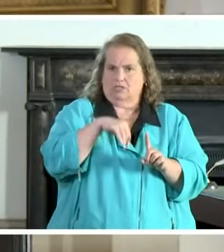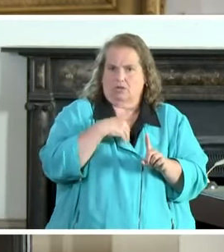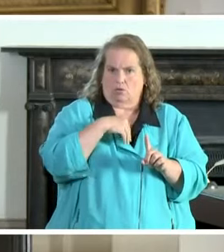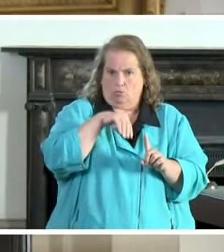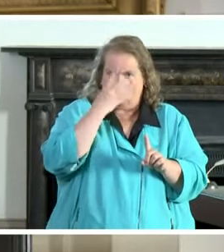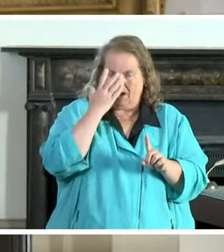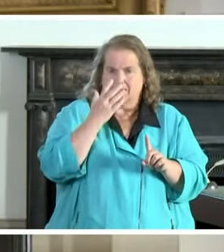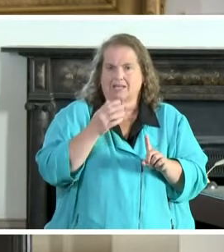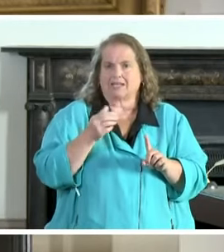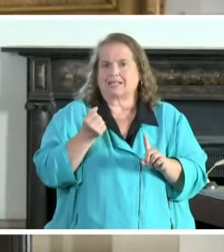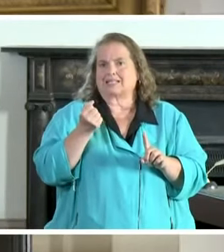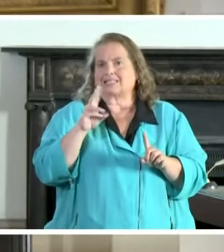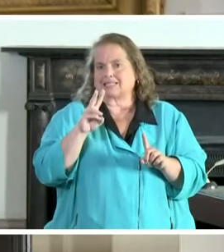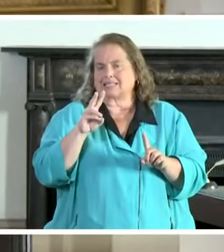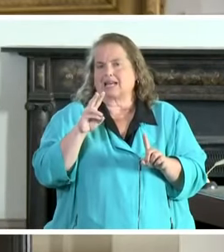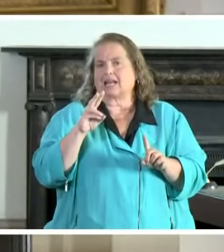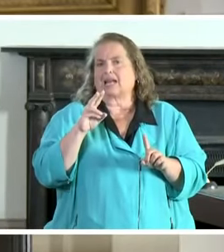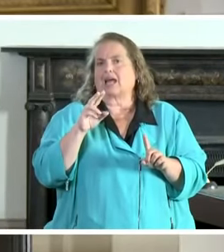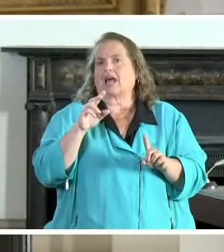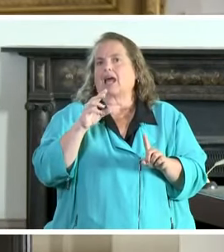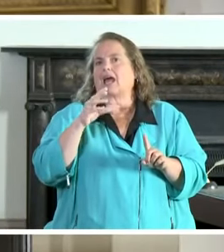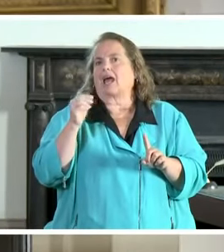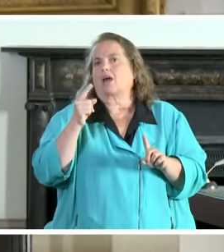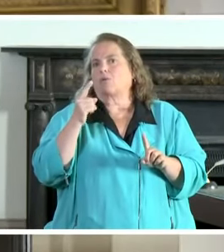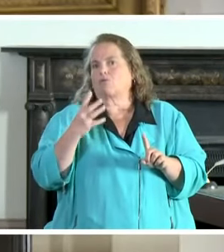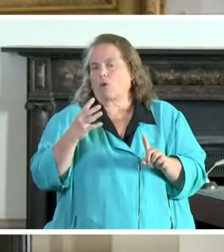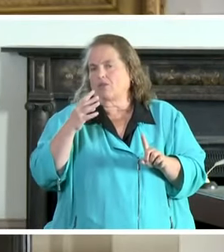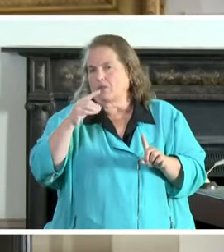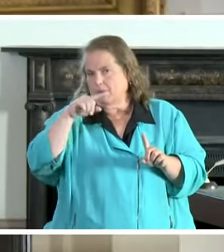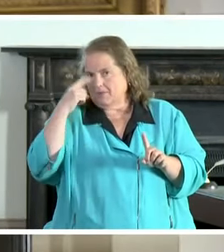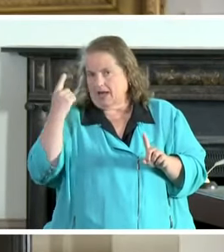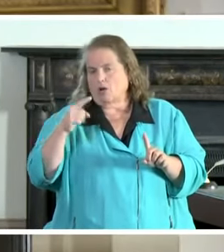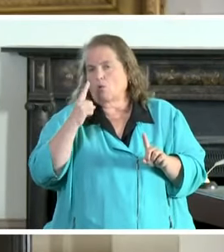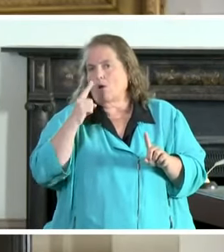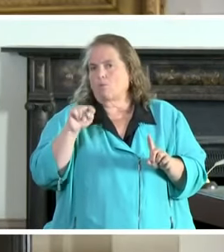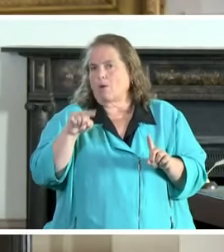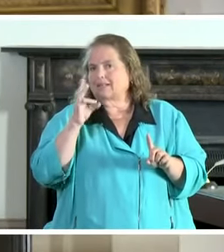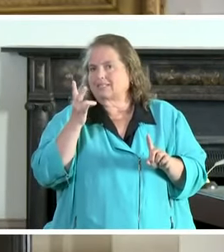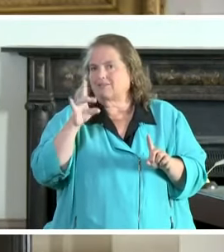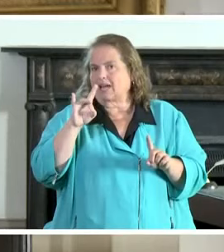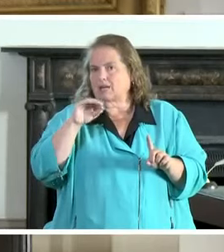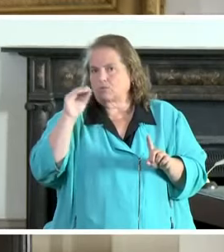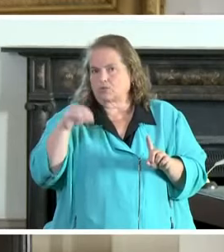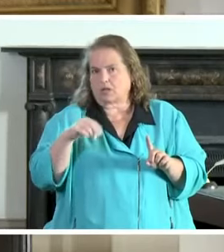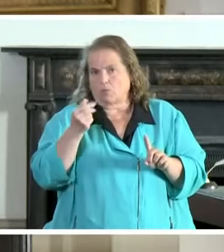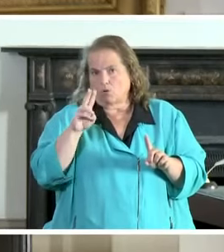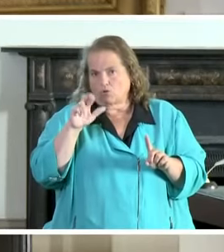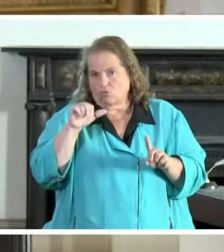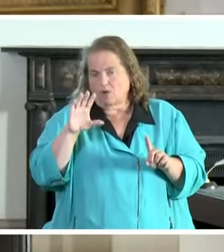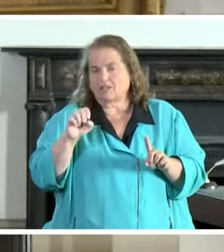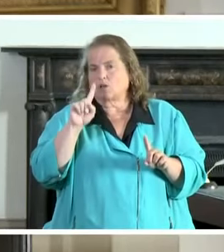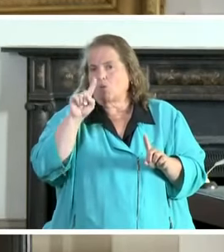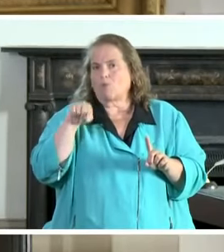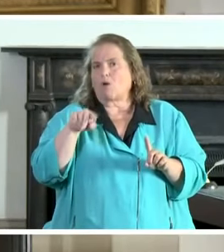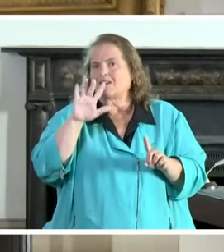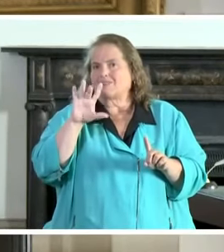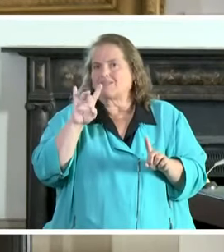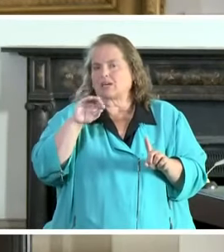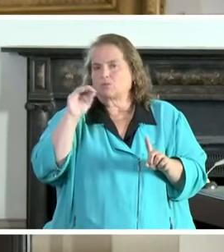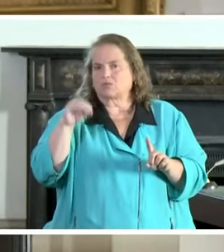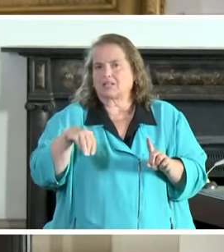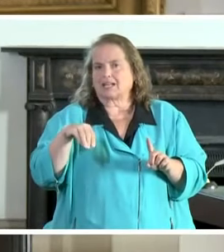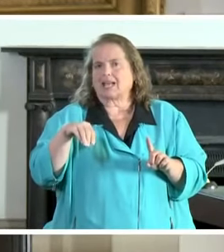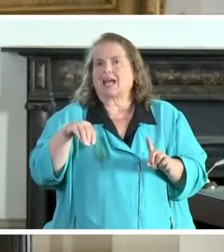about 16 and a quarter percent black 1.78 percent multiracial 1.58 percent